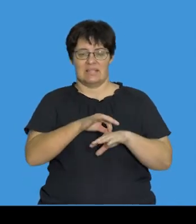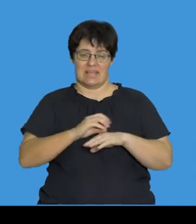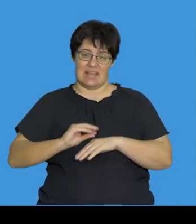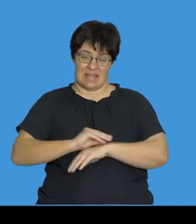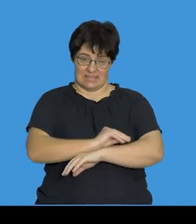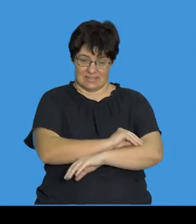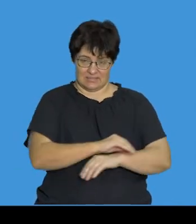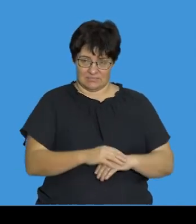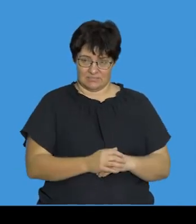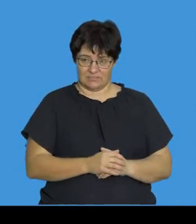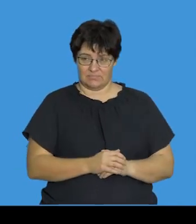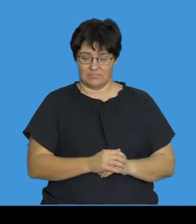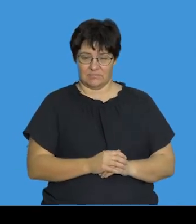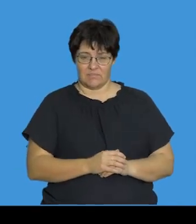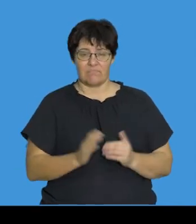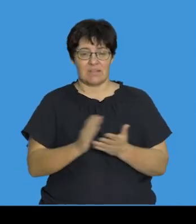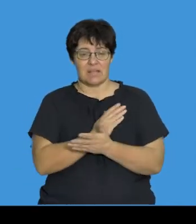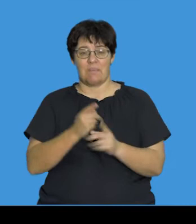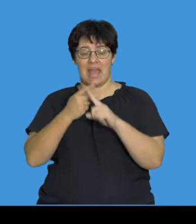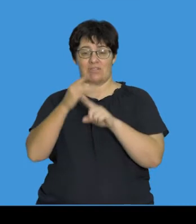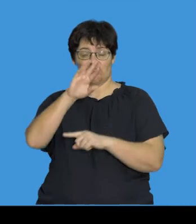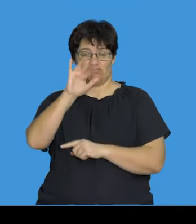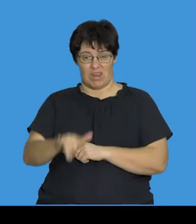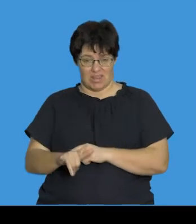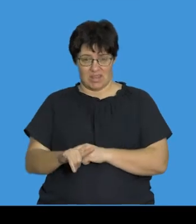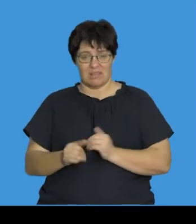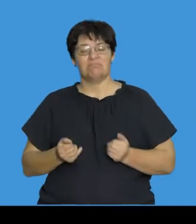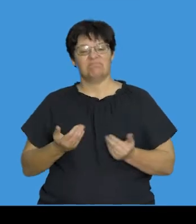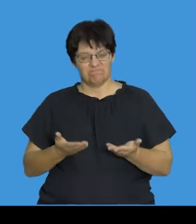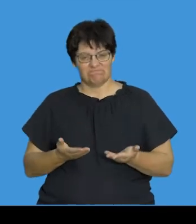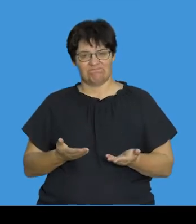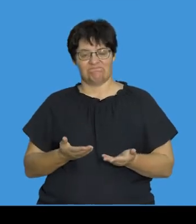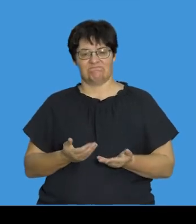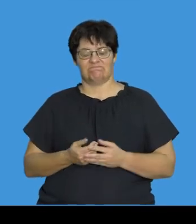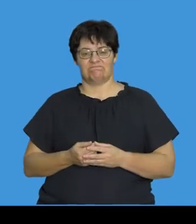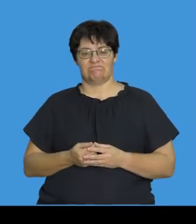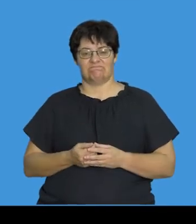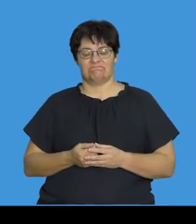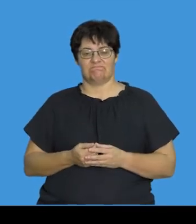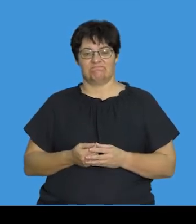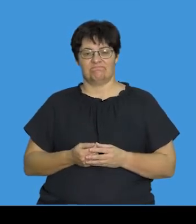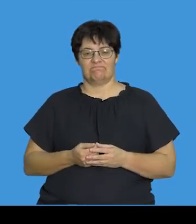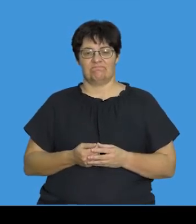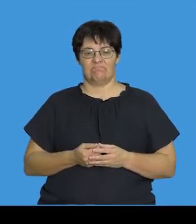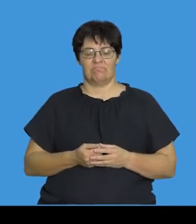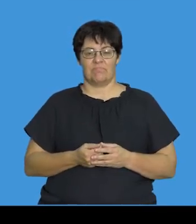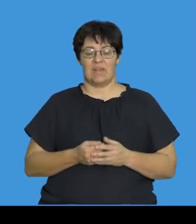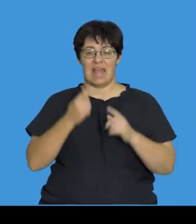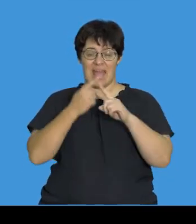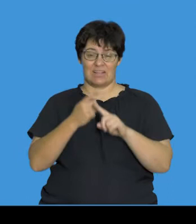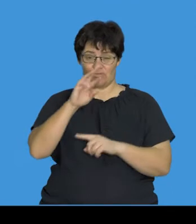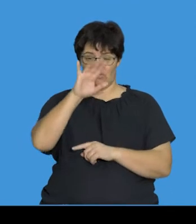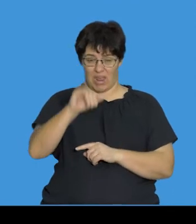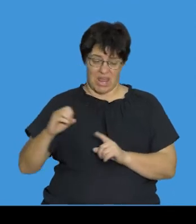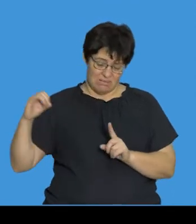cancer. We know that certain X-ray machines produce a large number of X-rays that